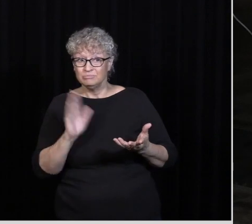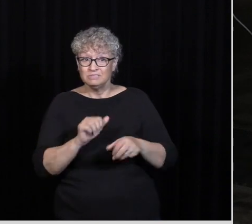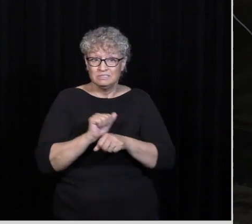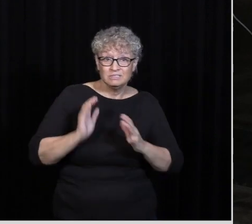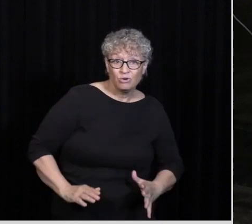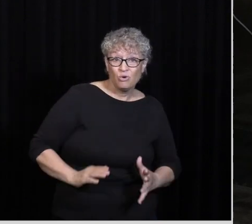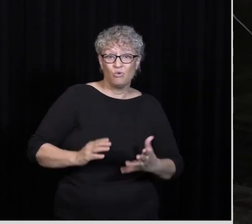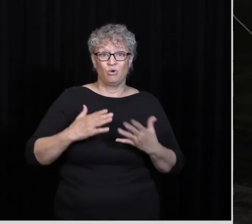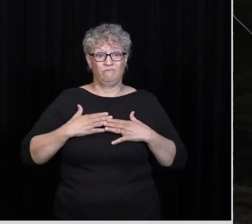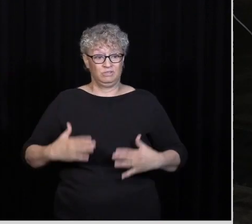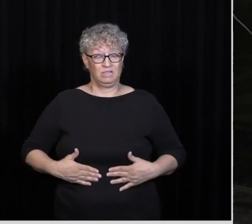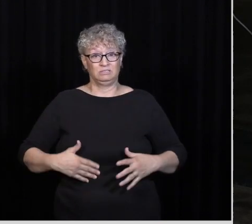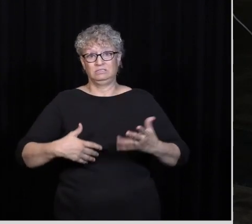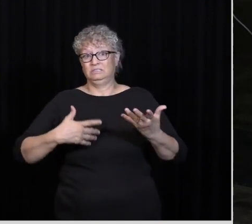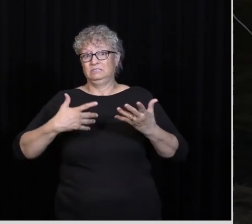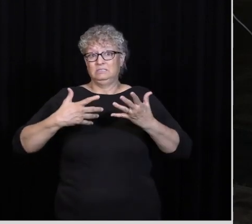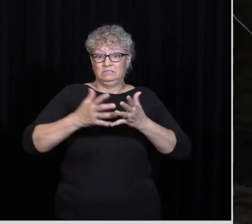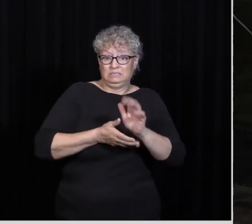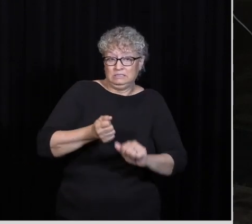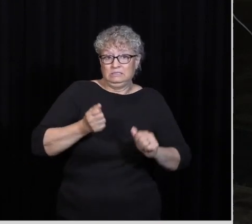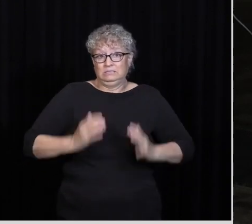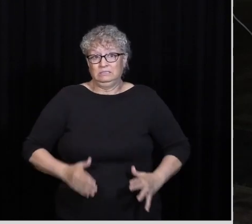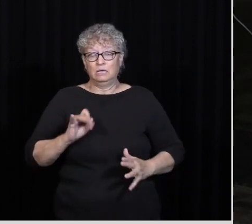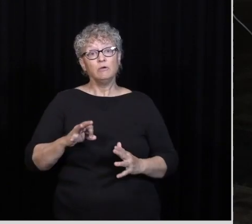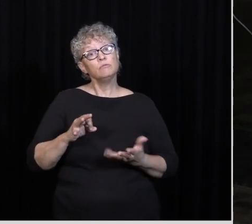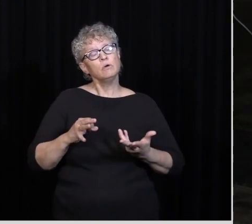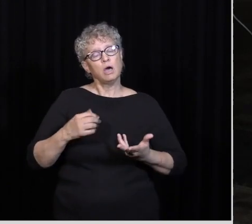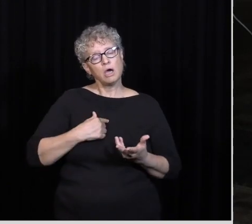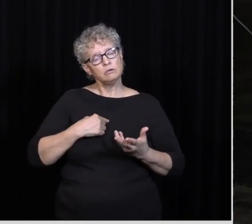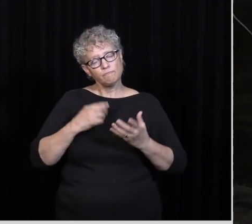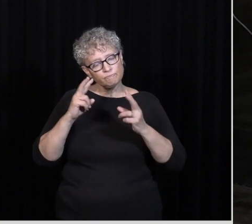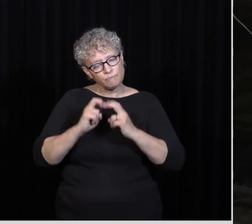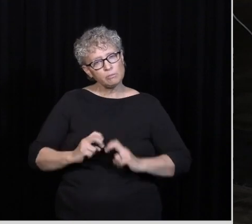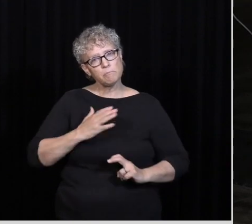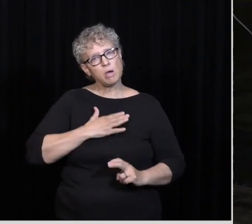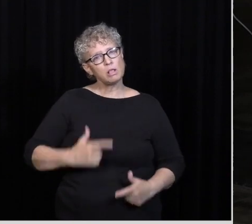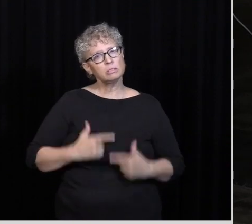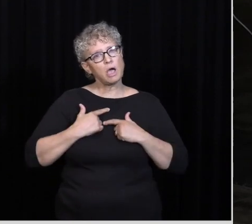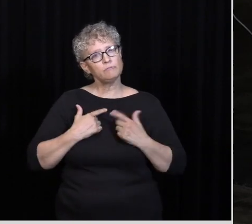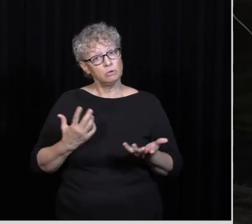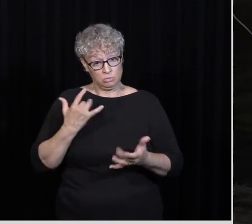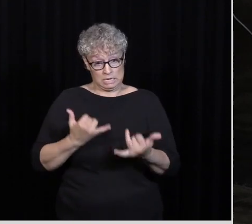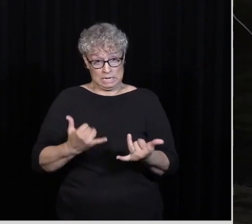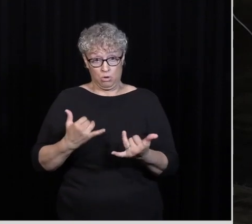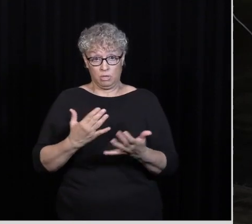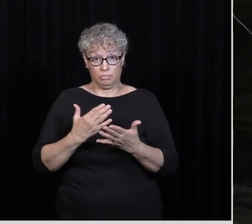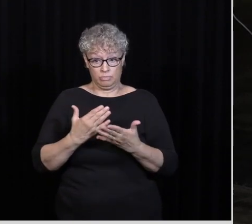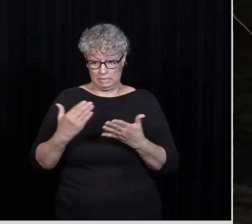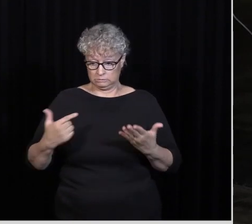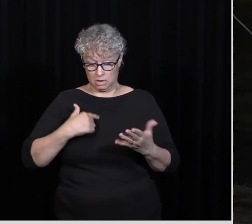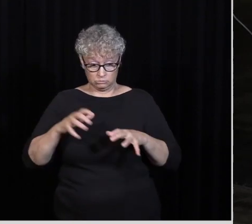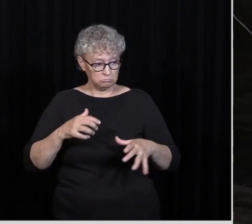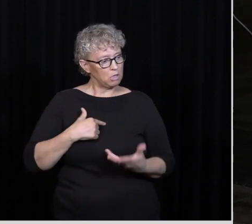flesh mutilators I mean like If you're to evaluate Your life Or I'm to evaluate My life Right now Are there things That I do So I